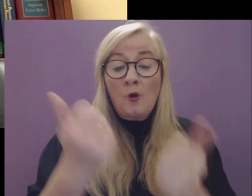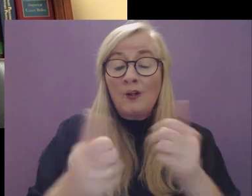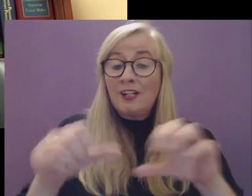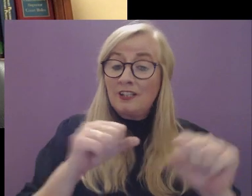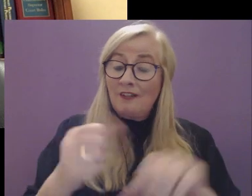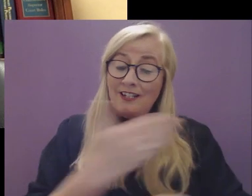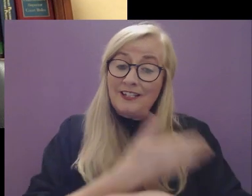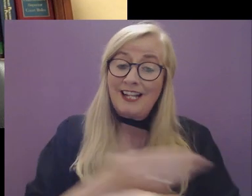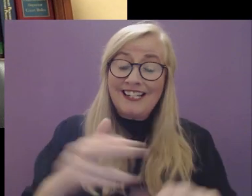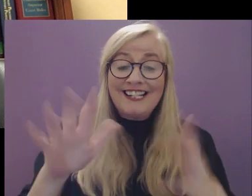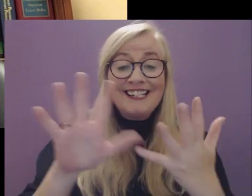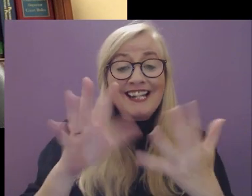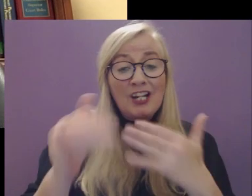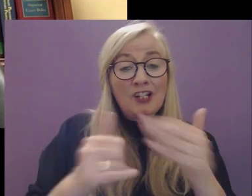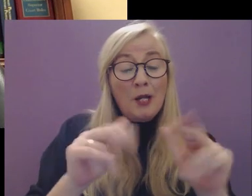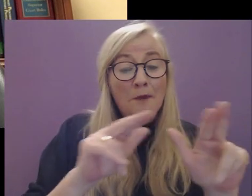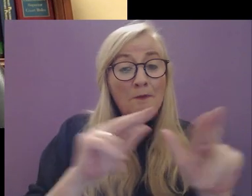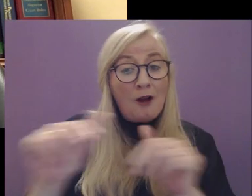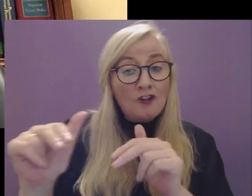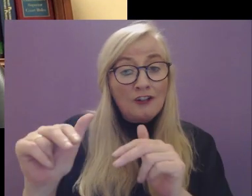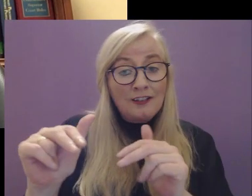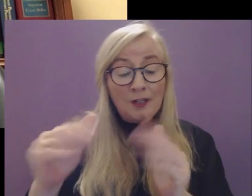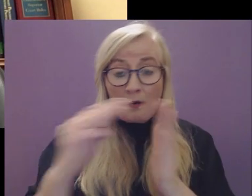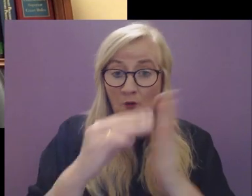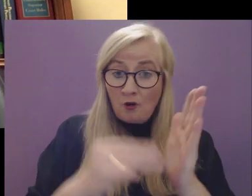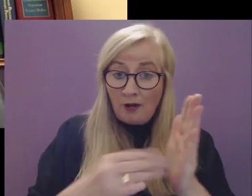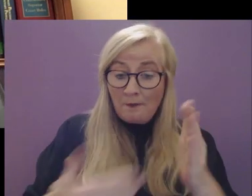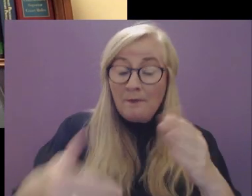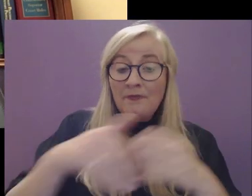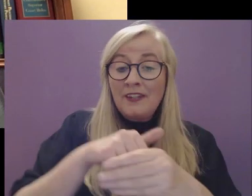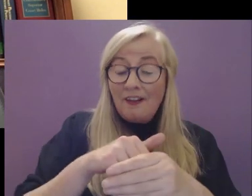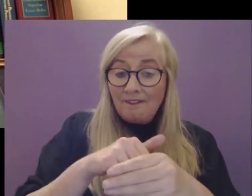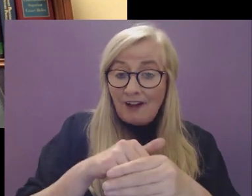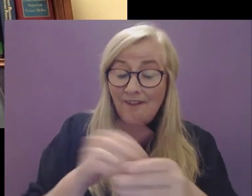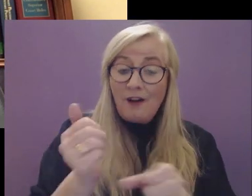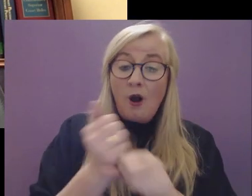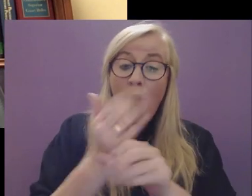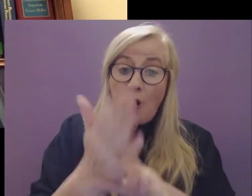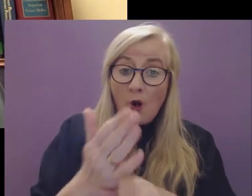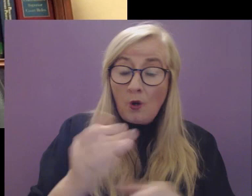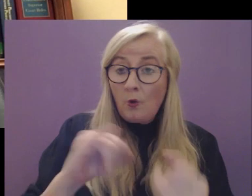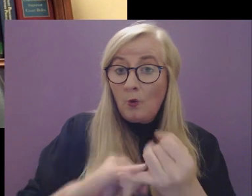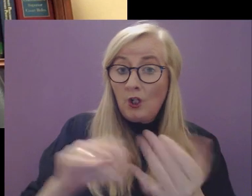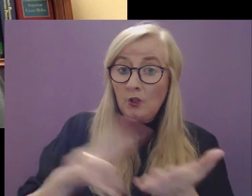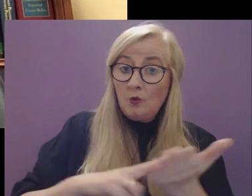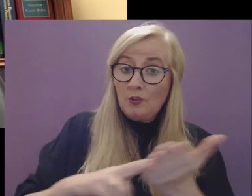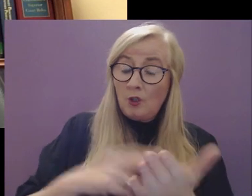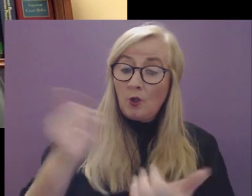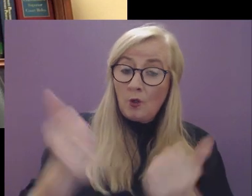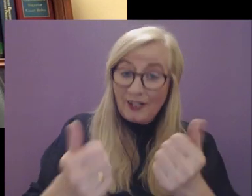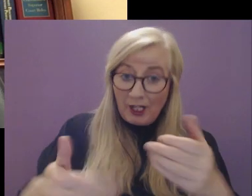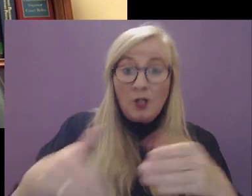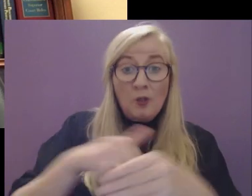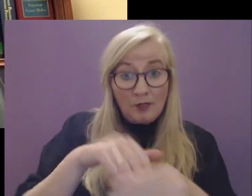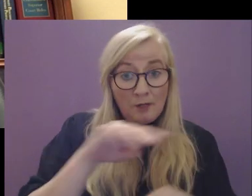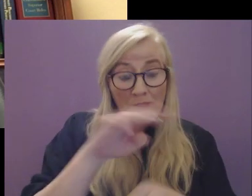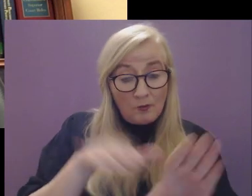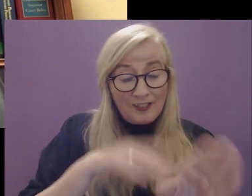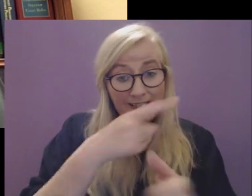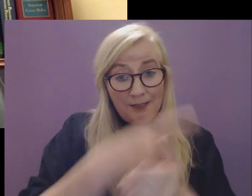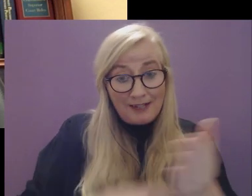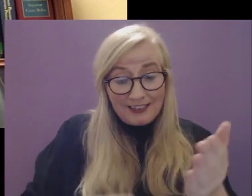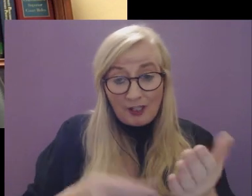service has embarked on a 10-year modernisation programme, which aims to involve all court users, including those with